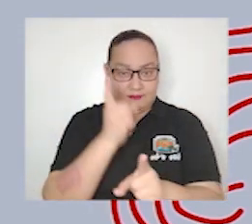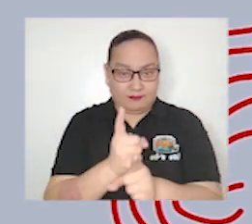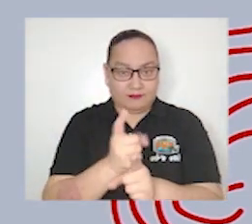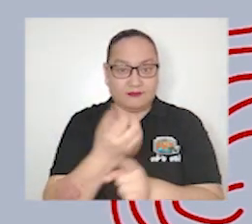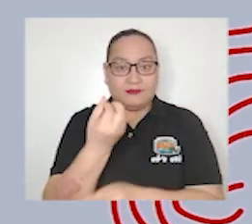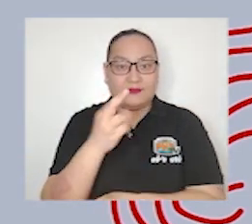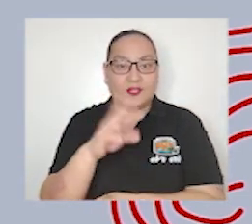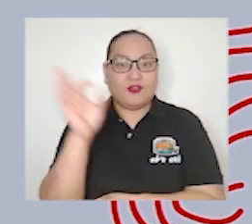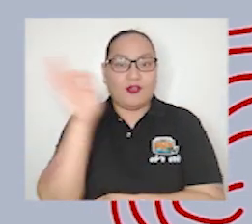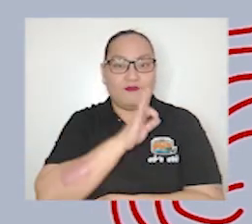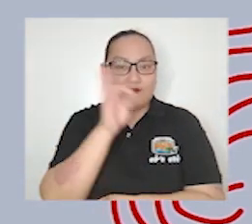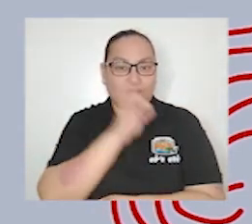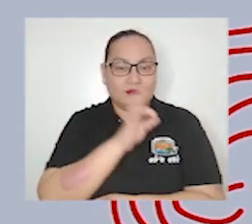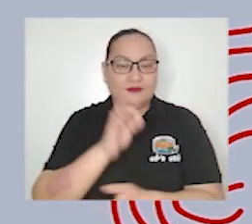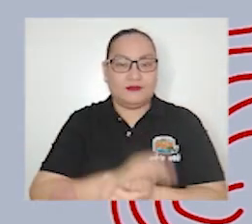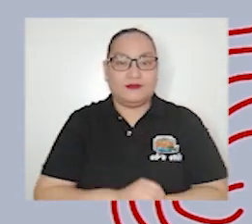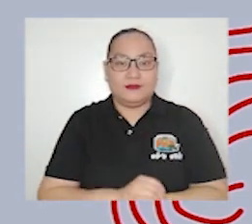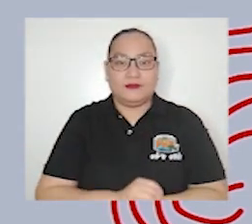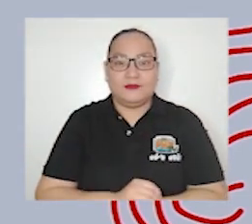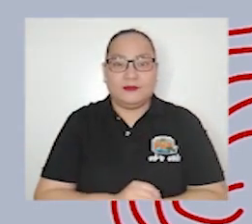true or false